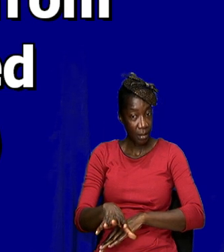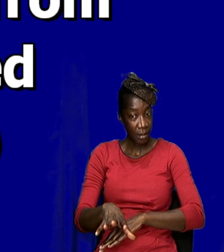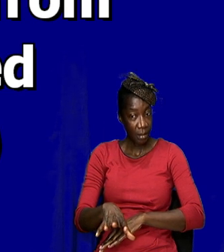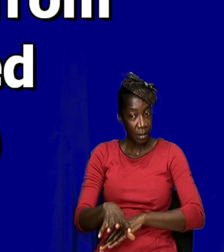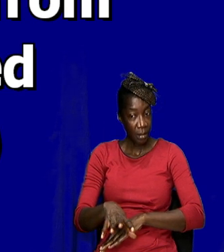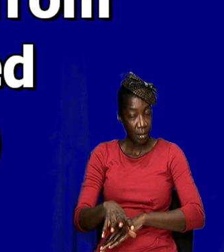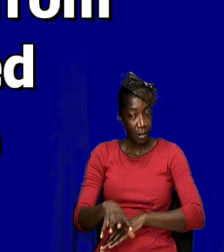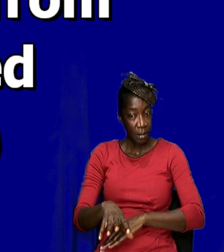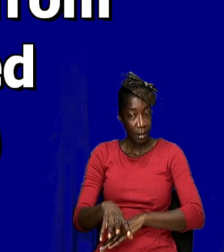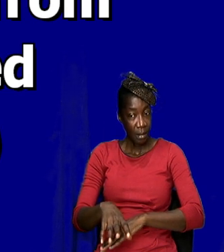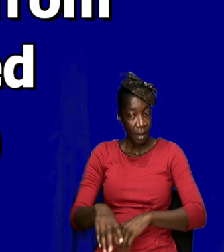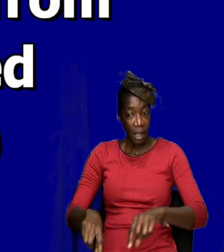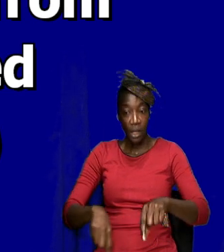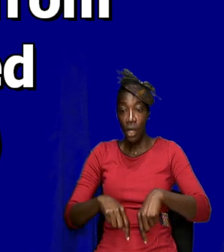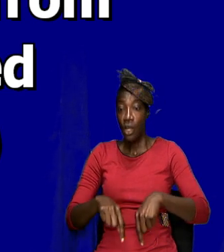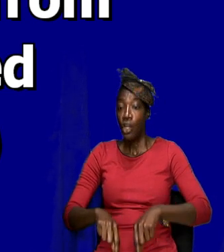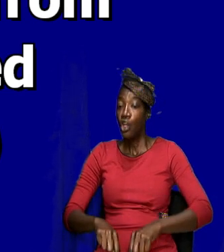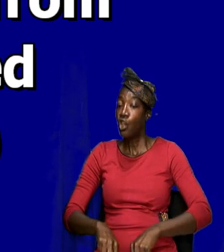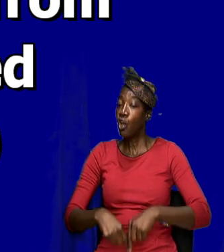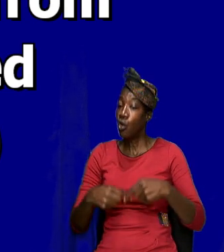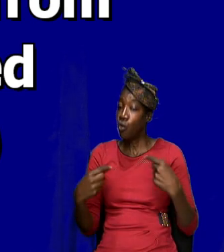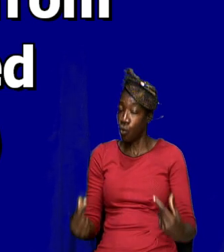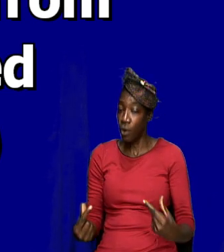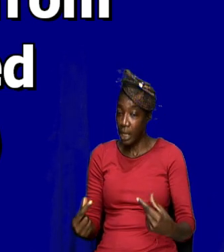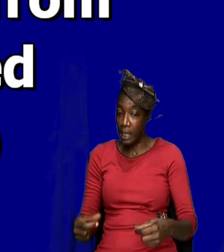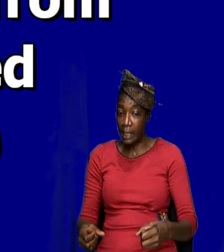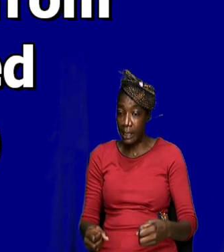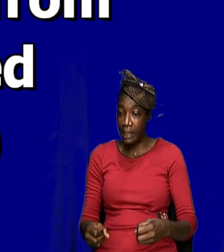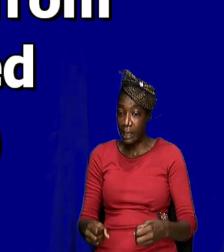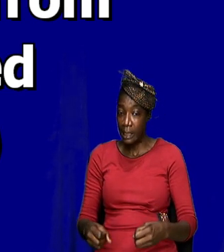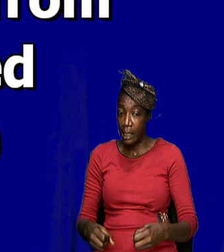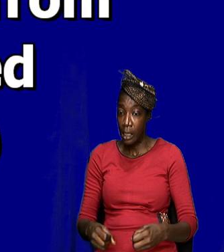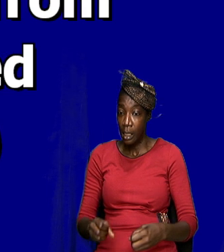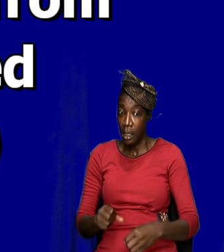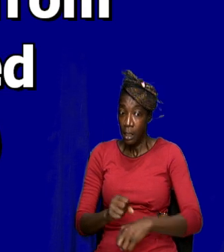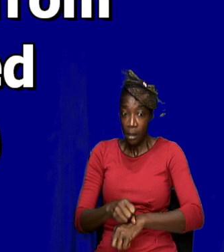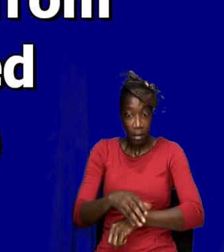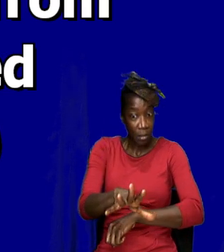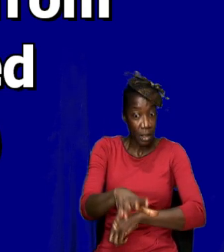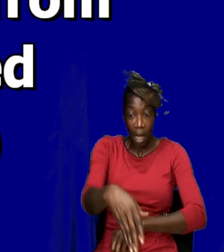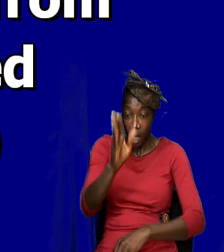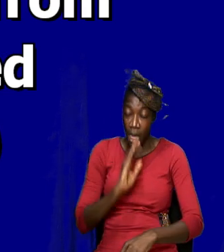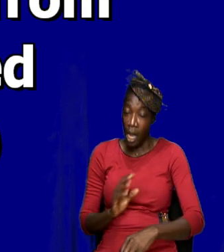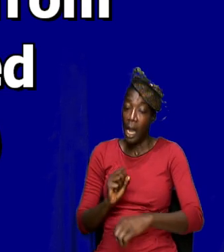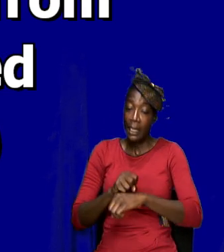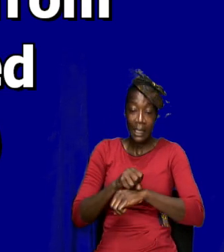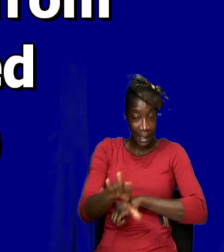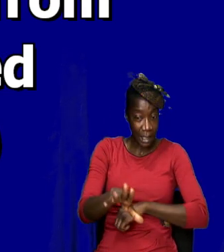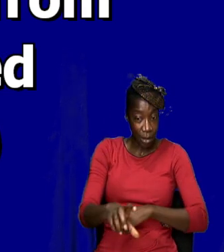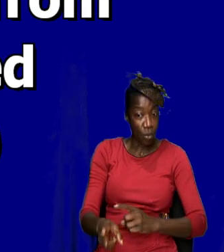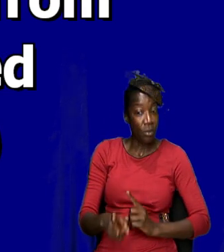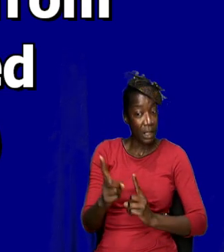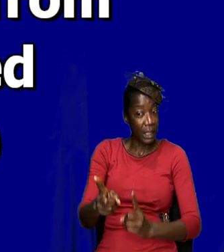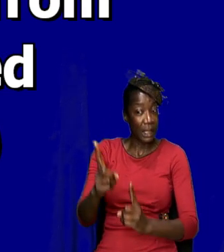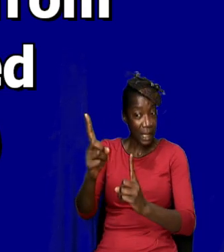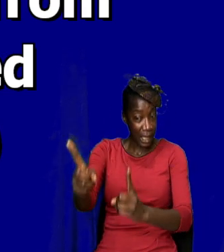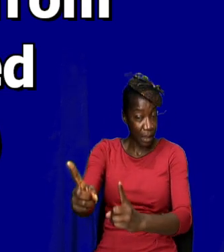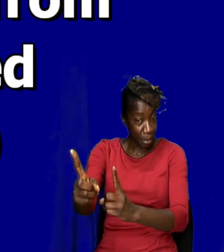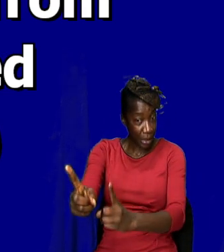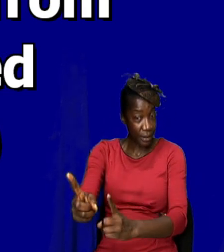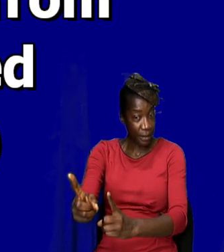Great Commission. Yes, the Great Commission is there where God sent out his disciples. But